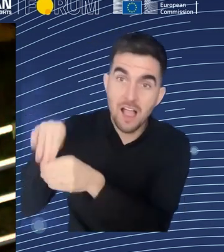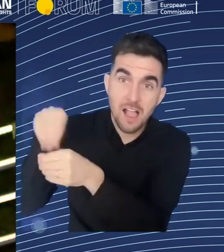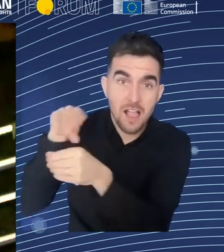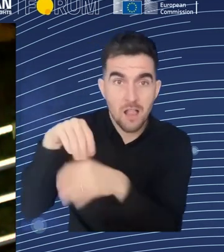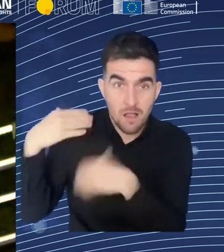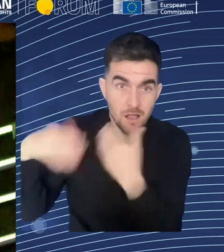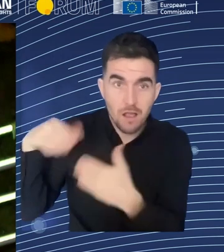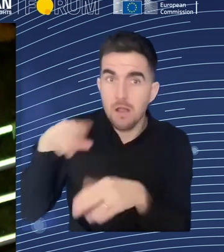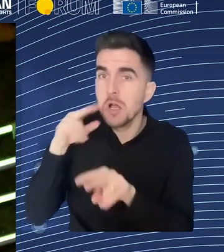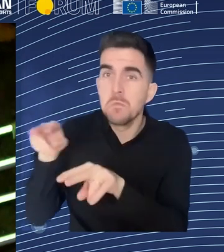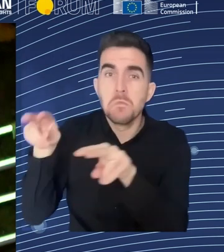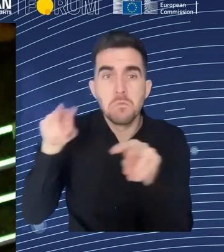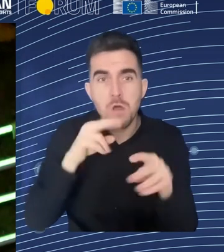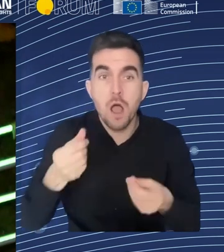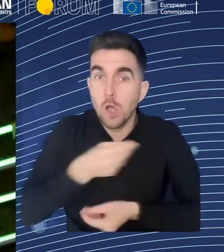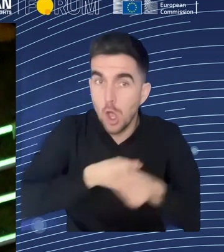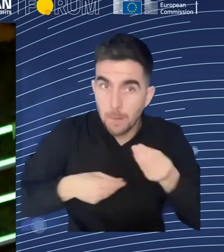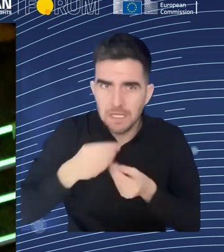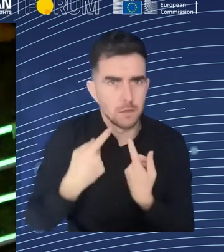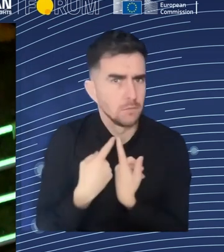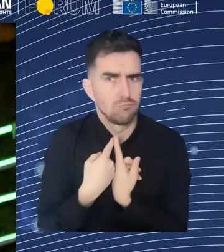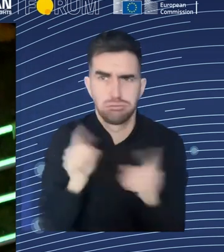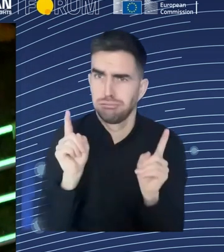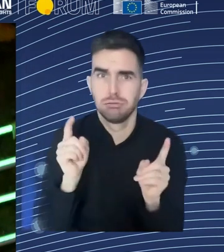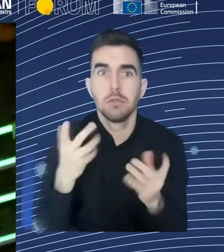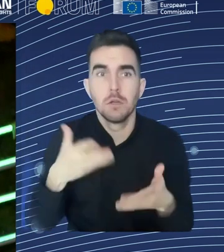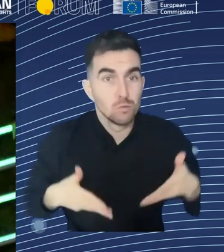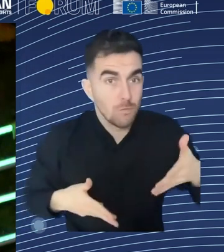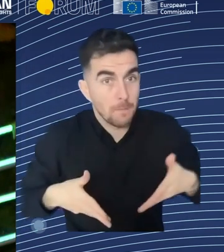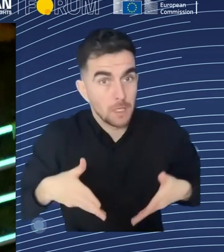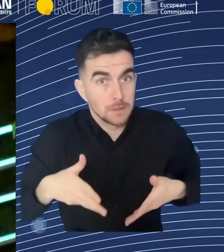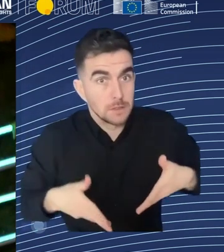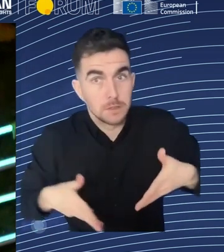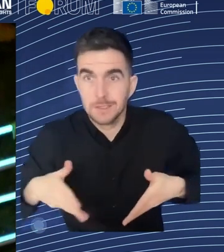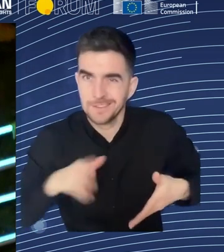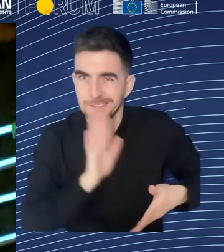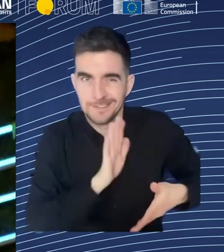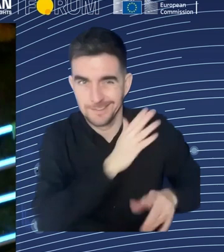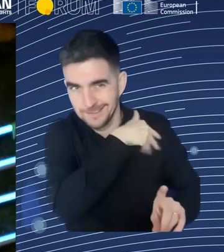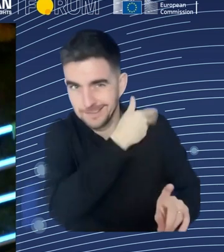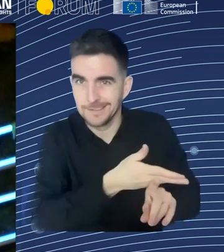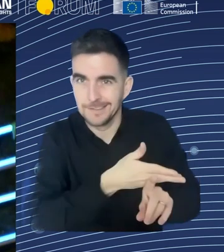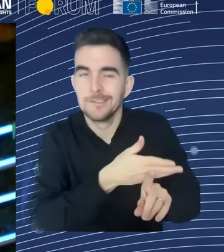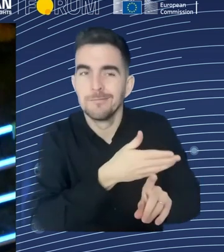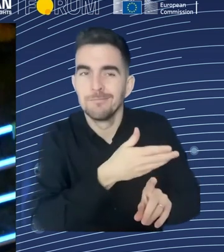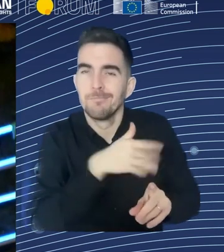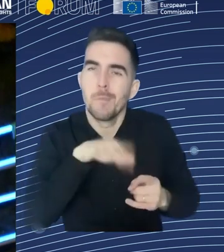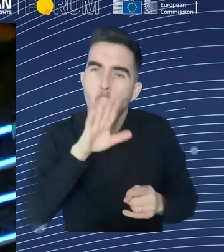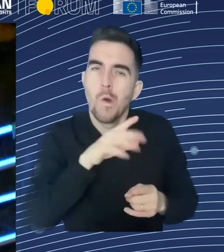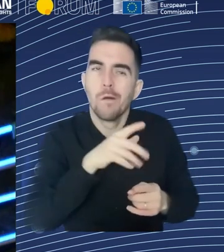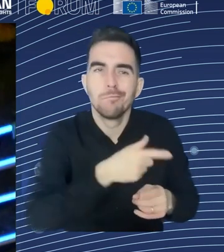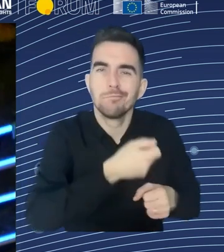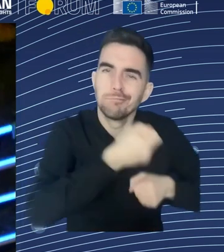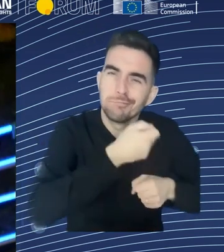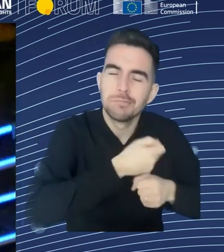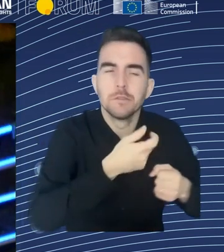applications across sectors, also service sectors in the economy. A third takeaway